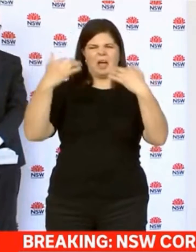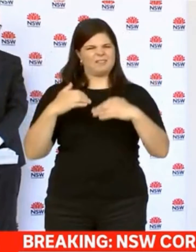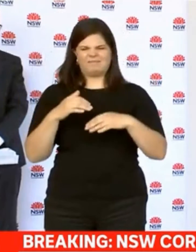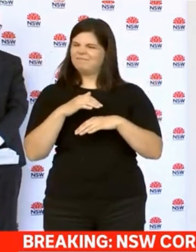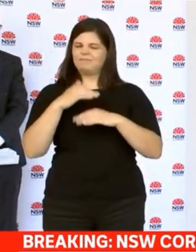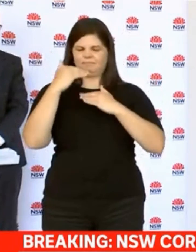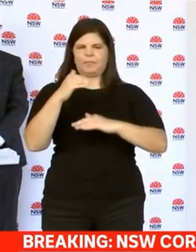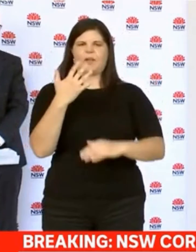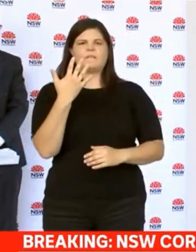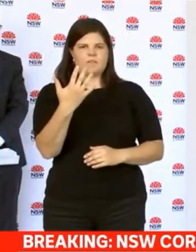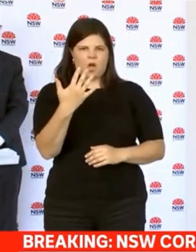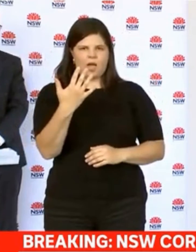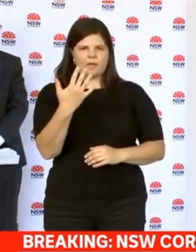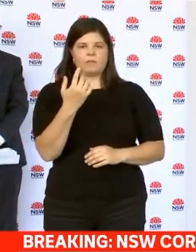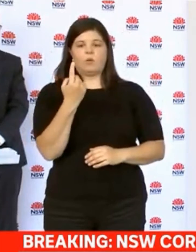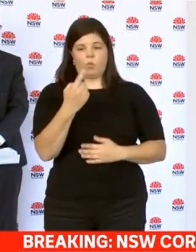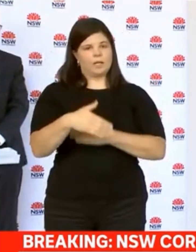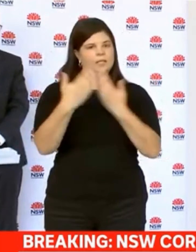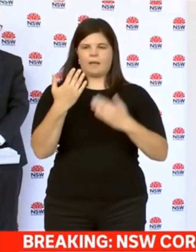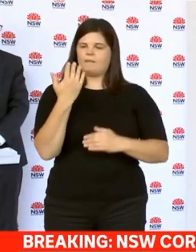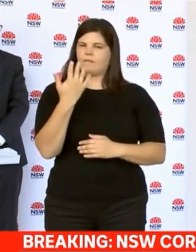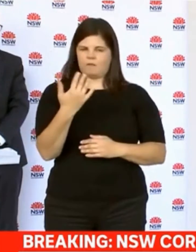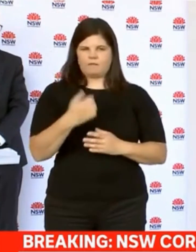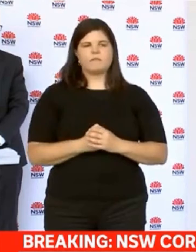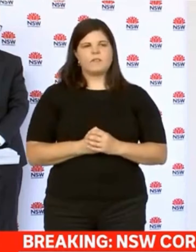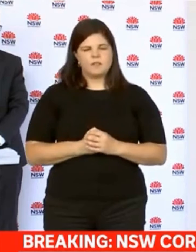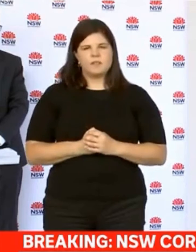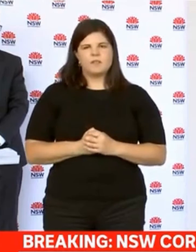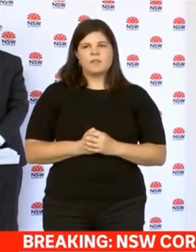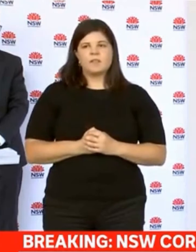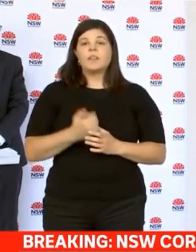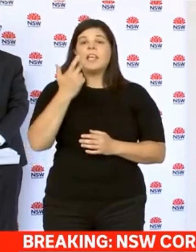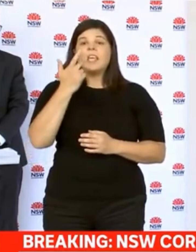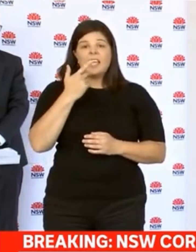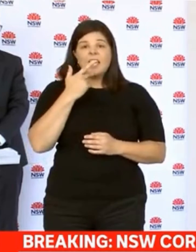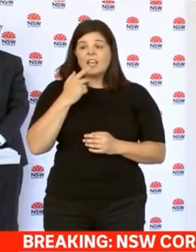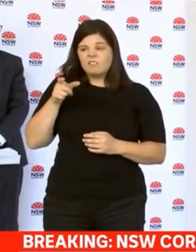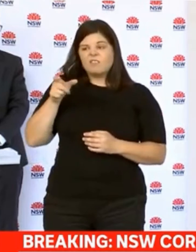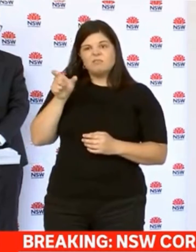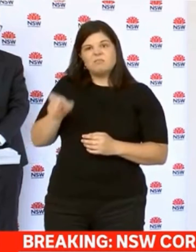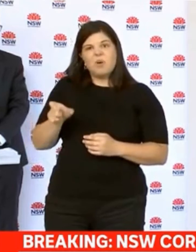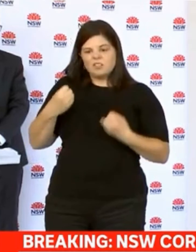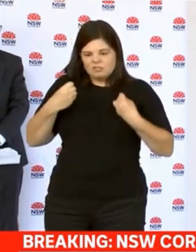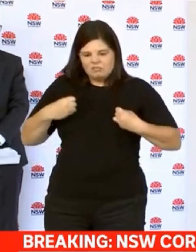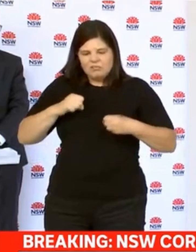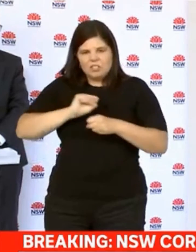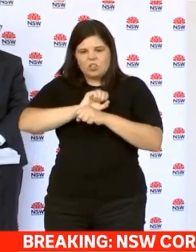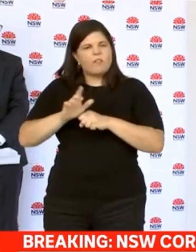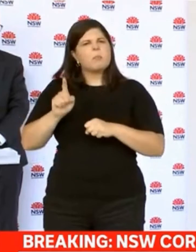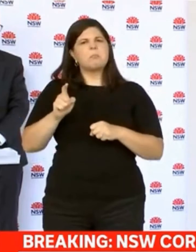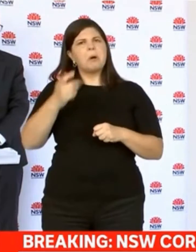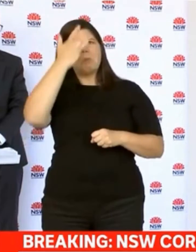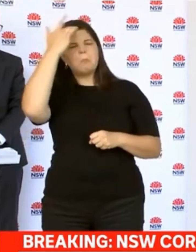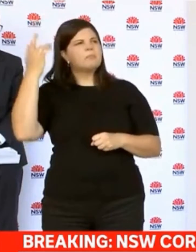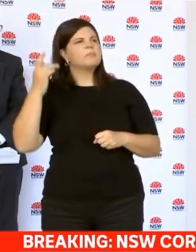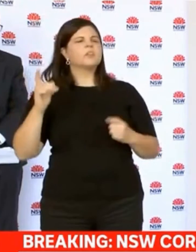home at the one time in the one day, because if there are any remnants of the virus and people are still moving about in that